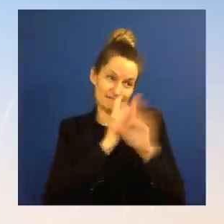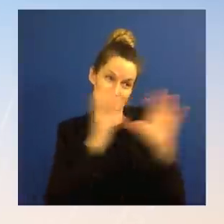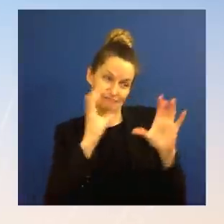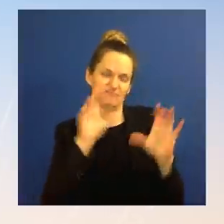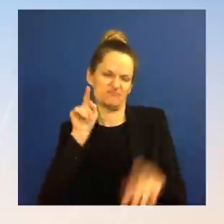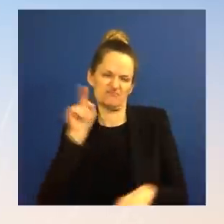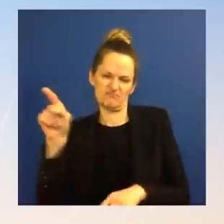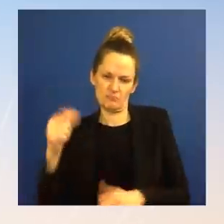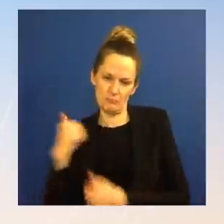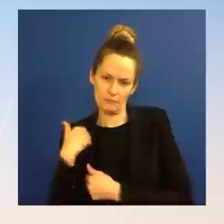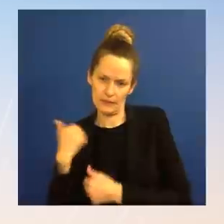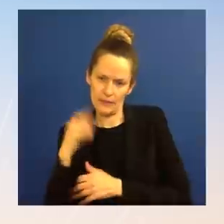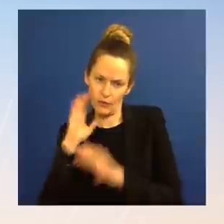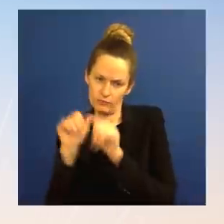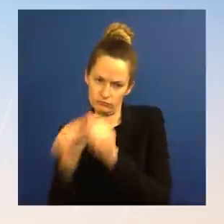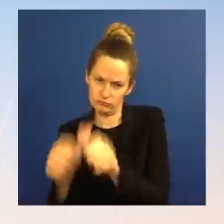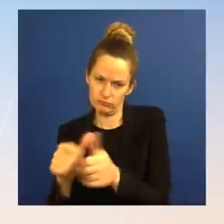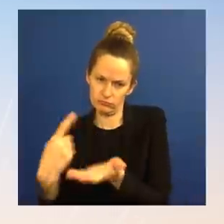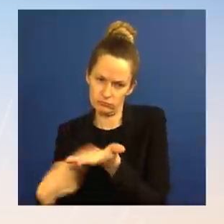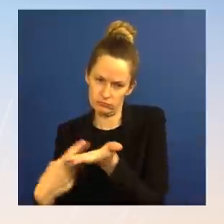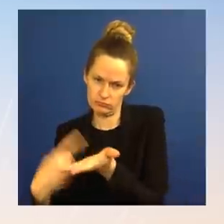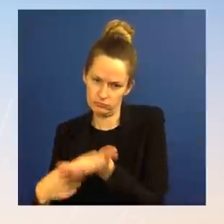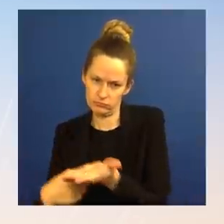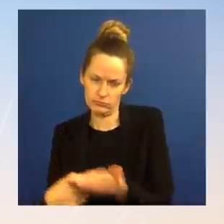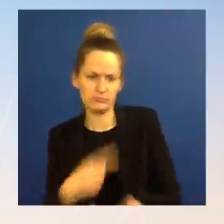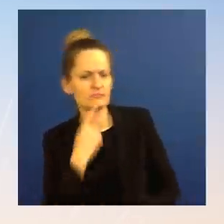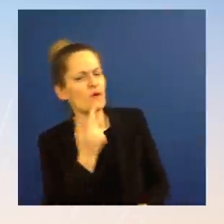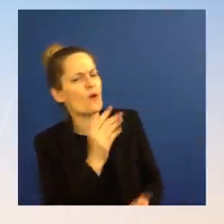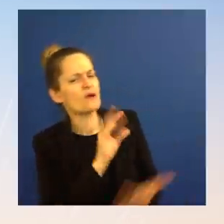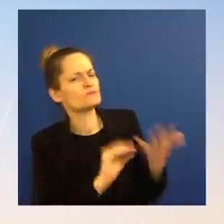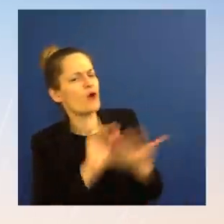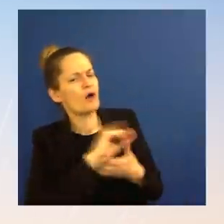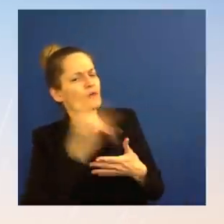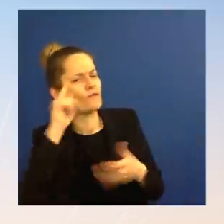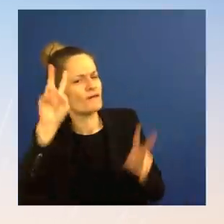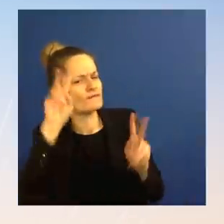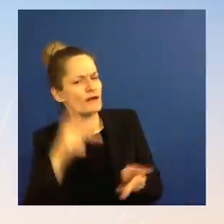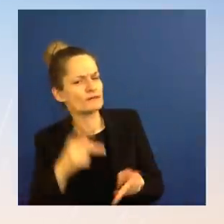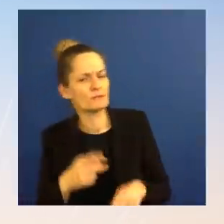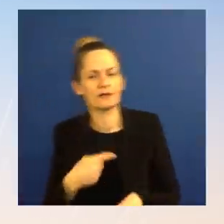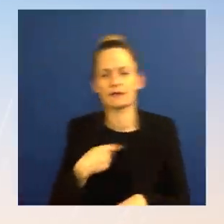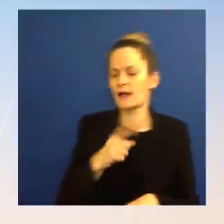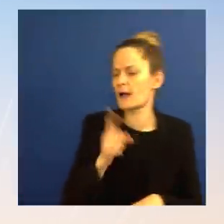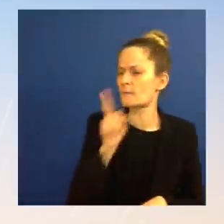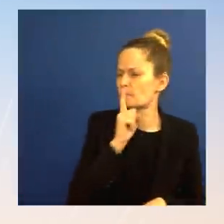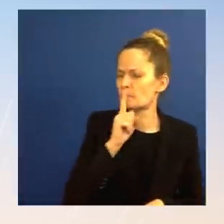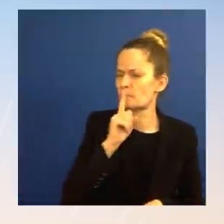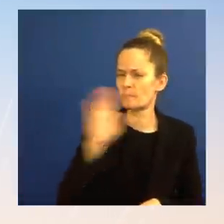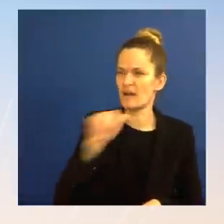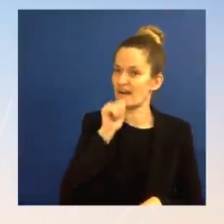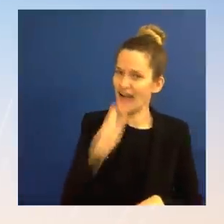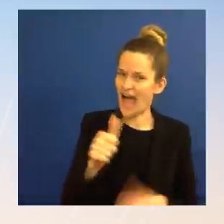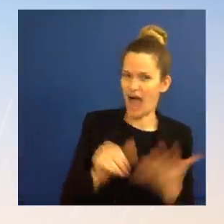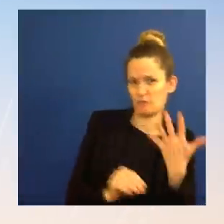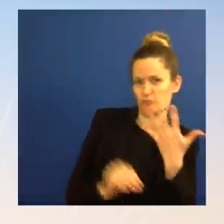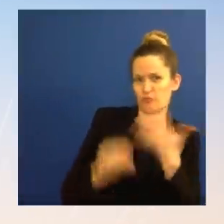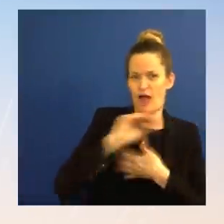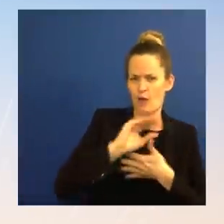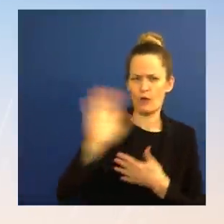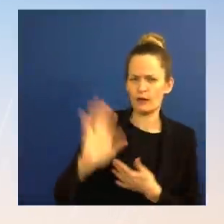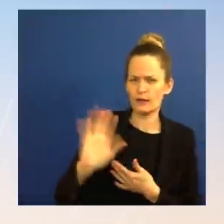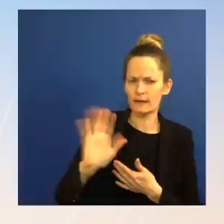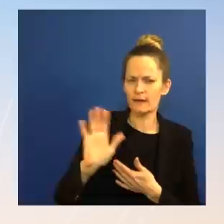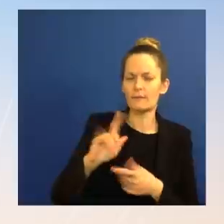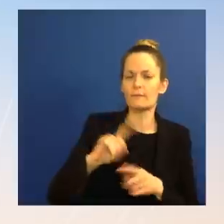President's discussions? Ms. I'm never going to say it's not a priority, but I would just say that the appropriate channels for it, because they're about the operational movement of